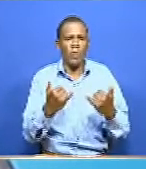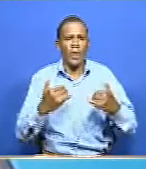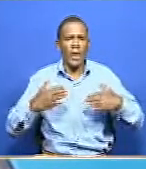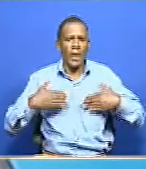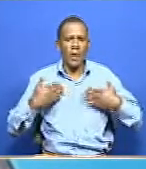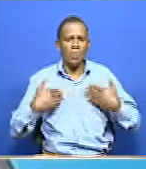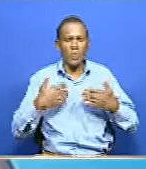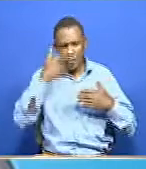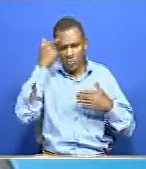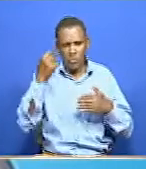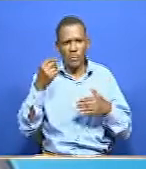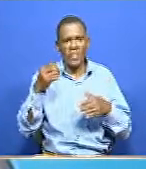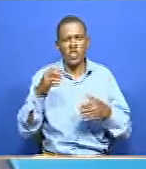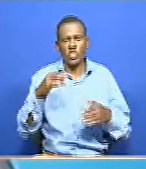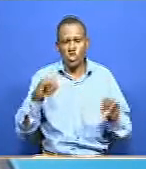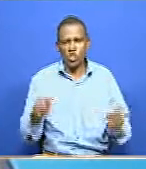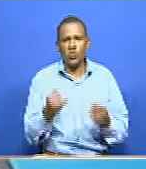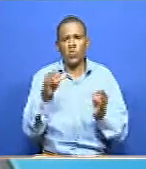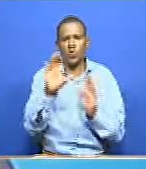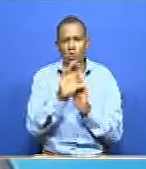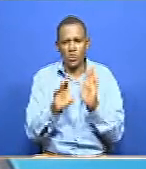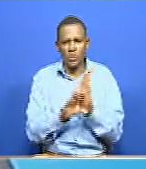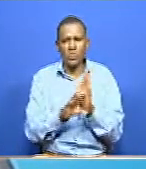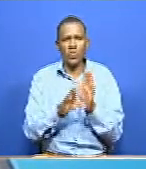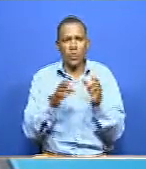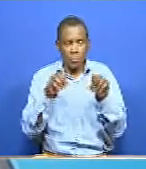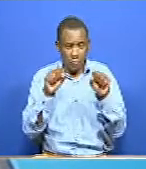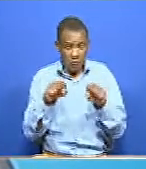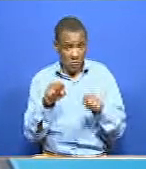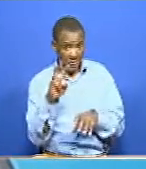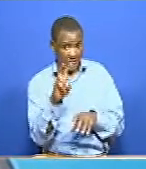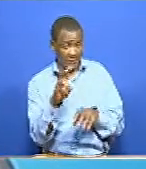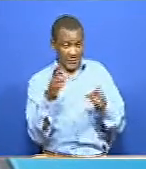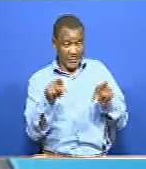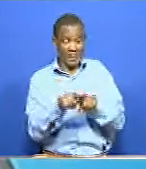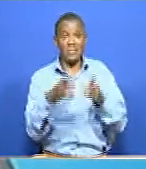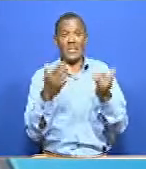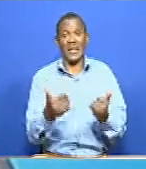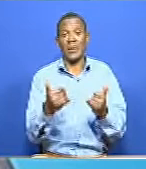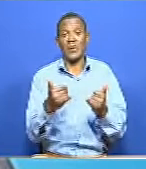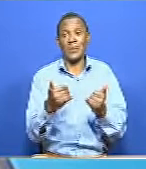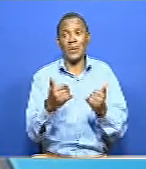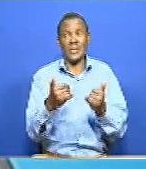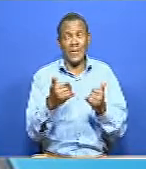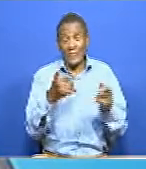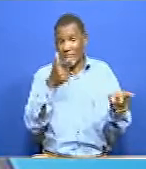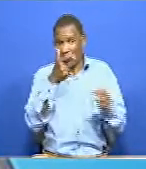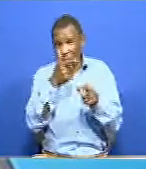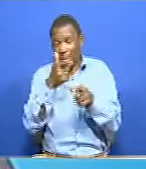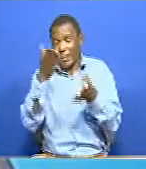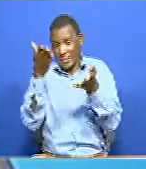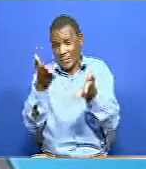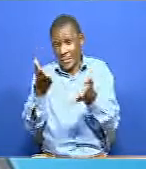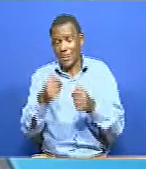and the new constitution that has been there. And as you can see right now as you are doing this, we have a sign language interpreter, which I'm